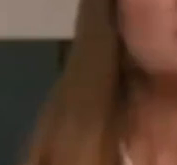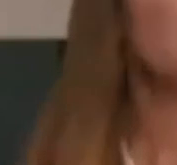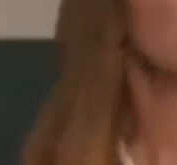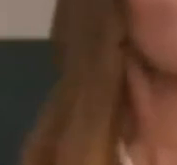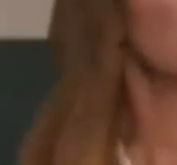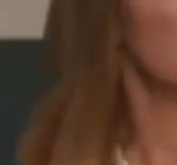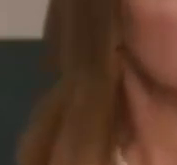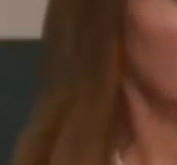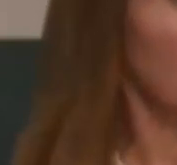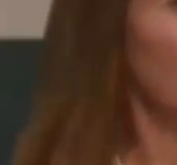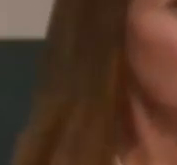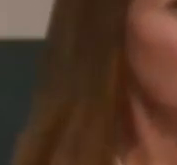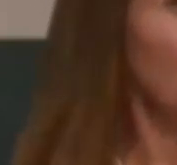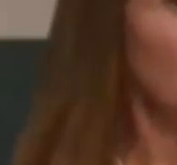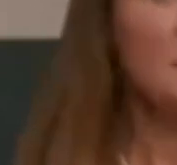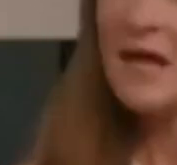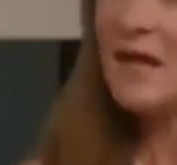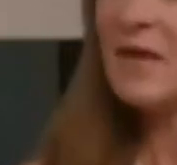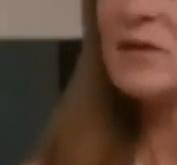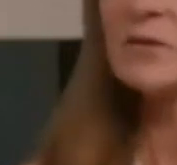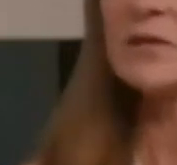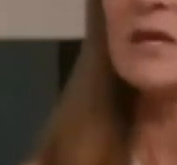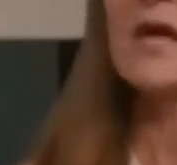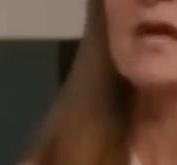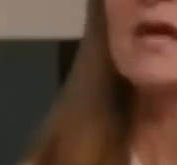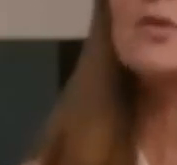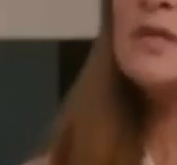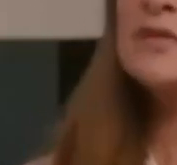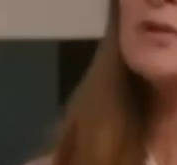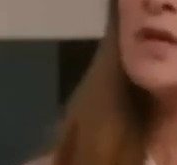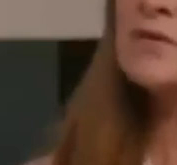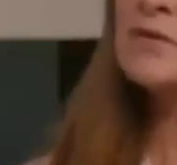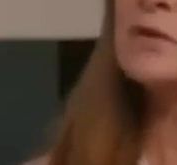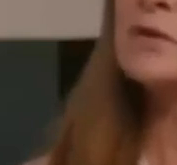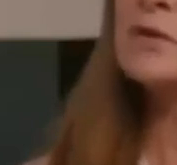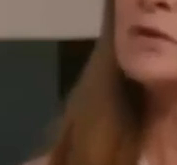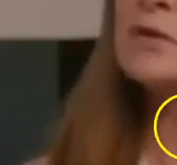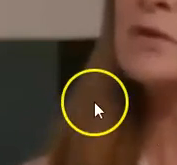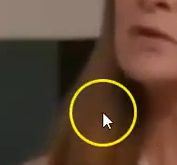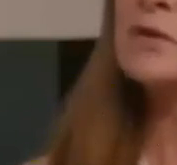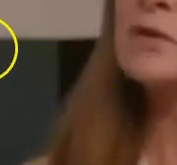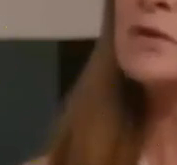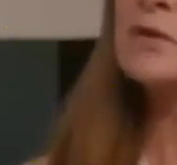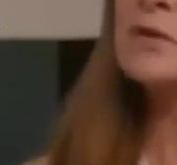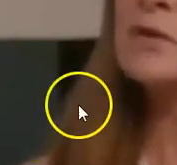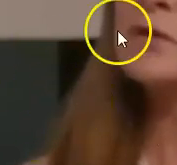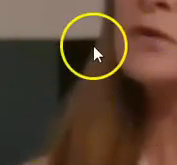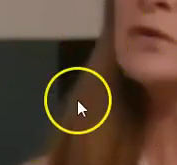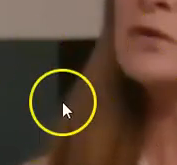americans people with underlying health conditions and the elderly and so we need to look at as a mm-hmm